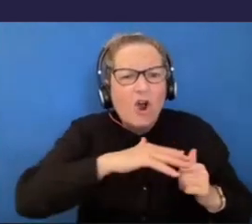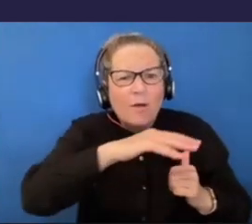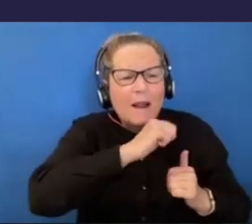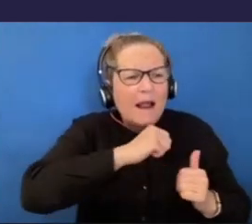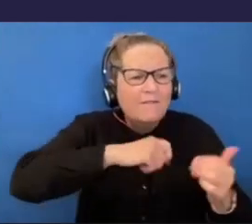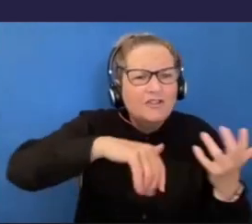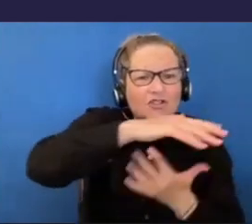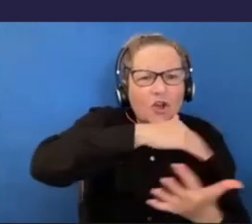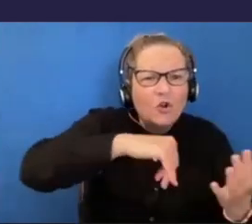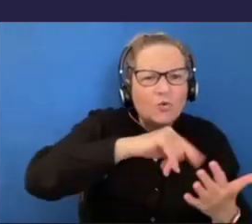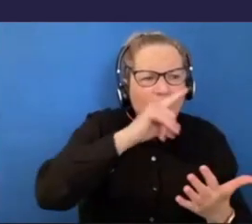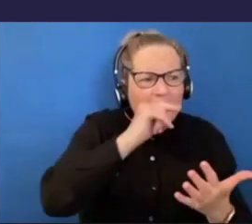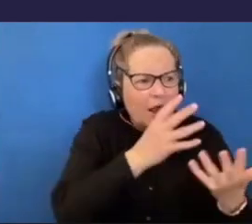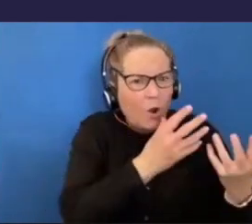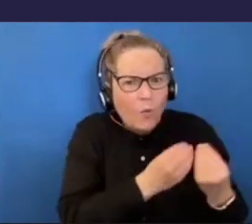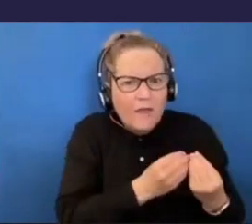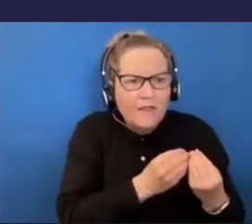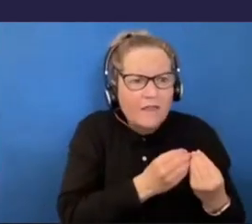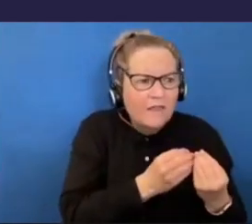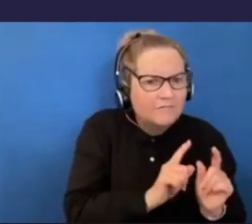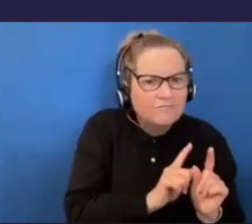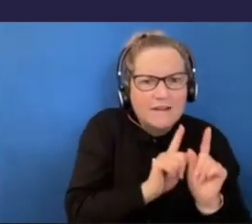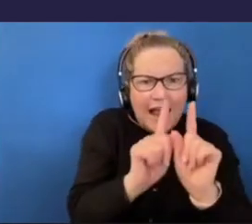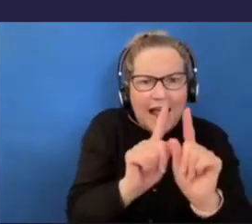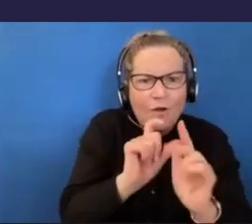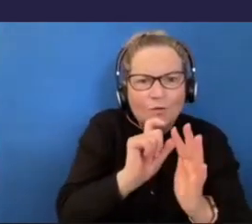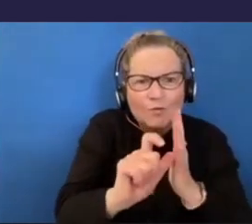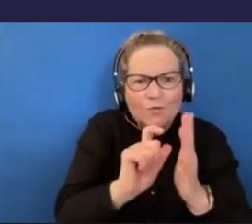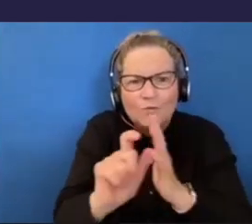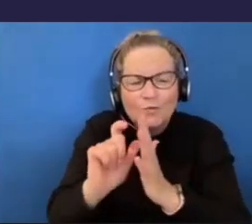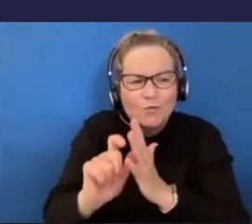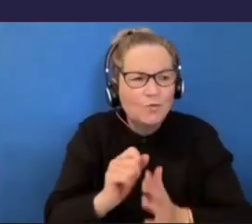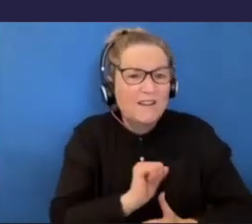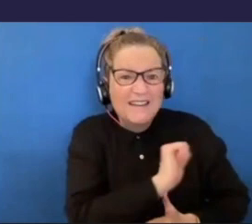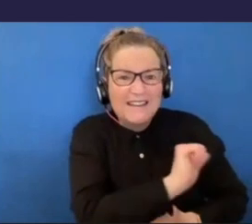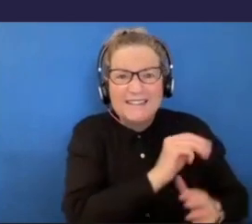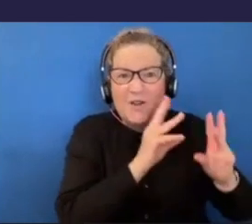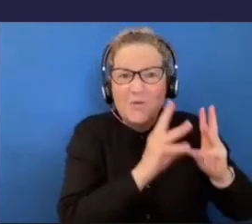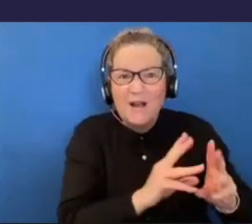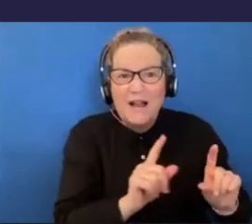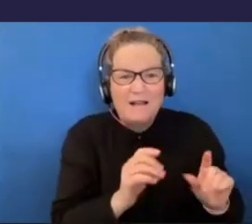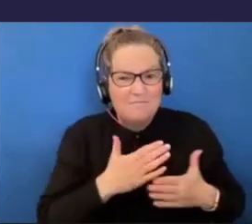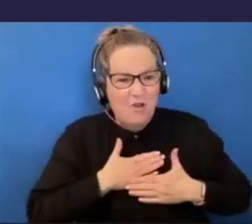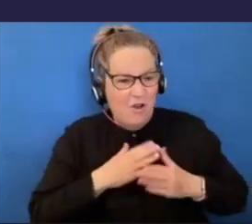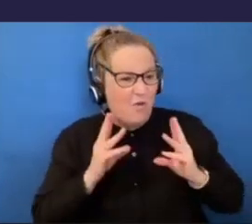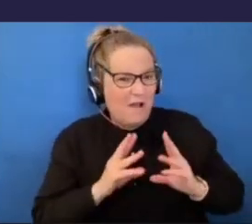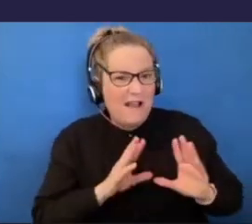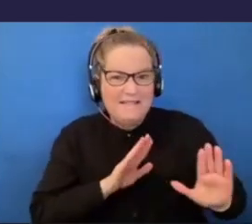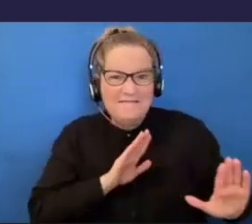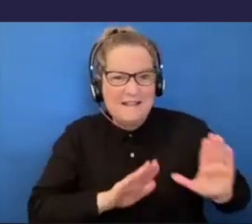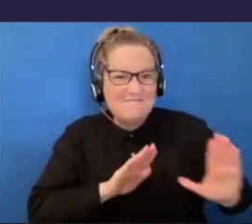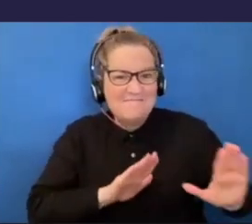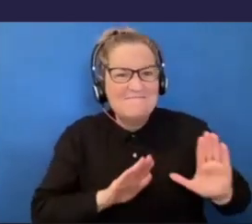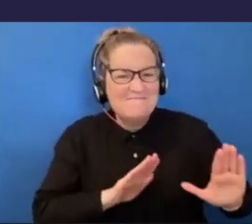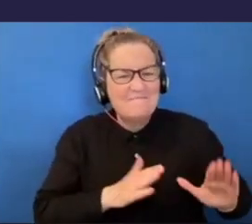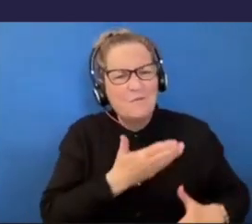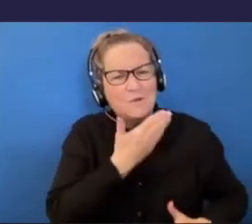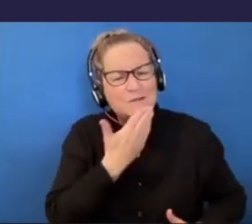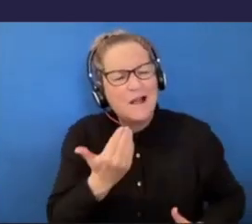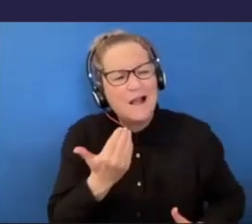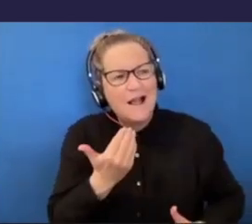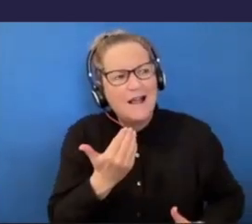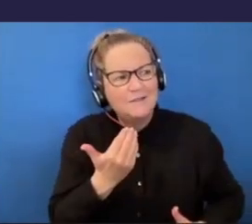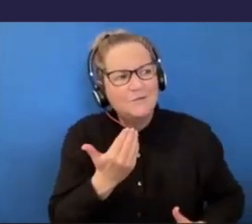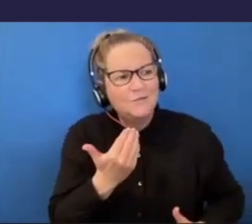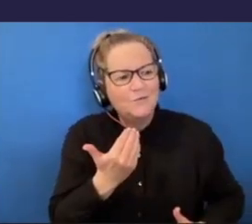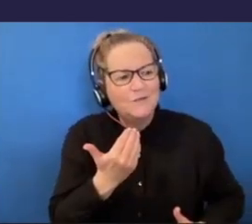do things. And that was what Jake is all about. So, it was, yeah, really nice to, to see that and to be able to like do it and